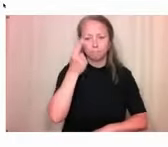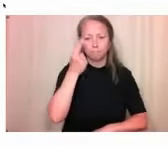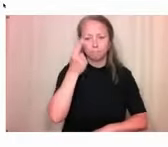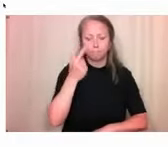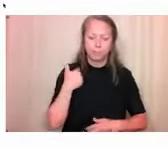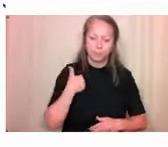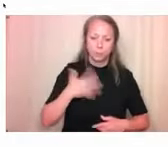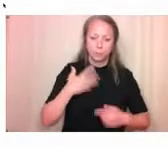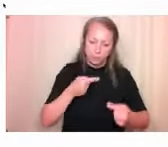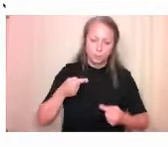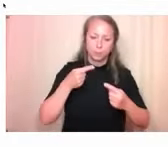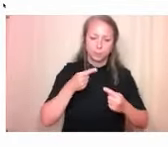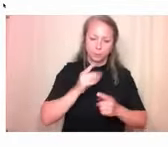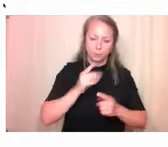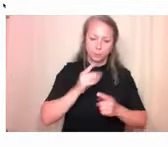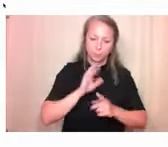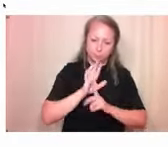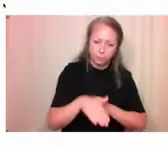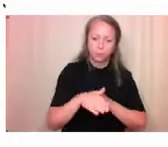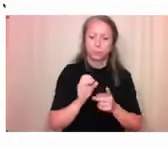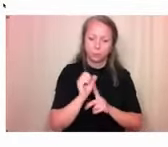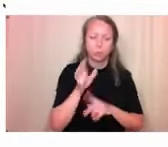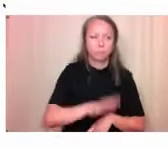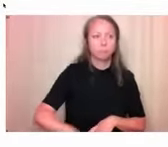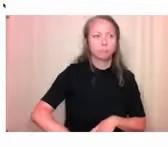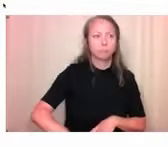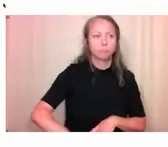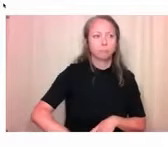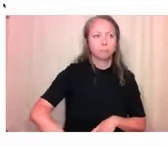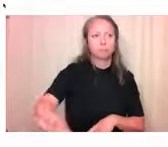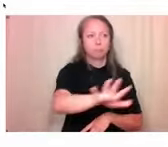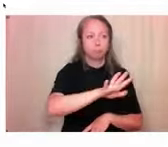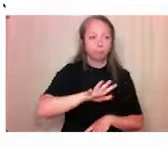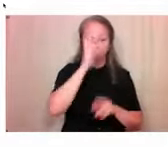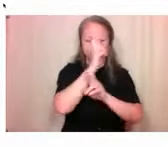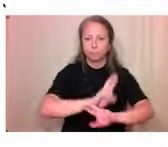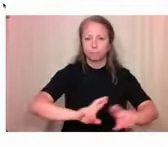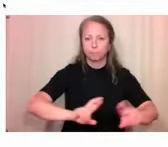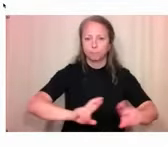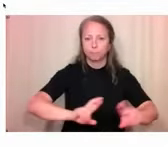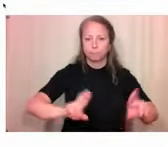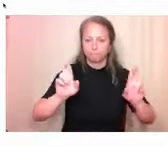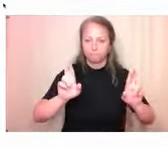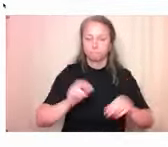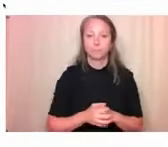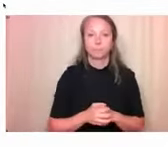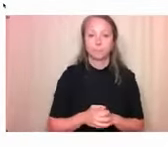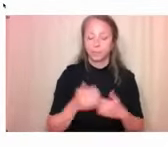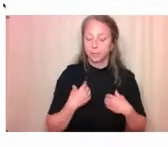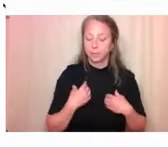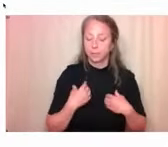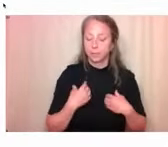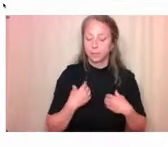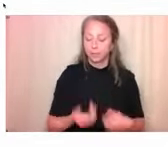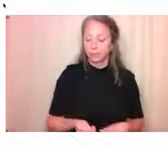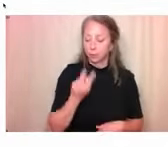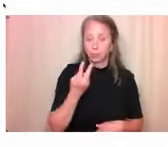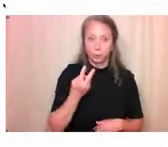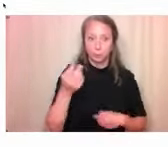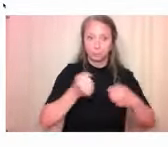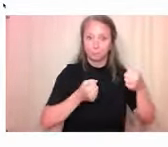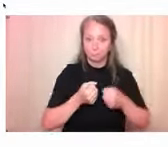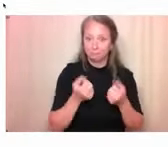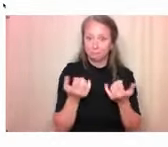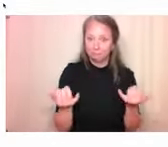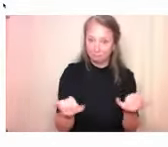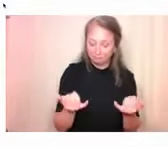So I'll introduce you to our two guests here today. We have Kate Clark. She is the Project Coordinator of the Peach Research